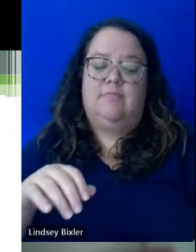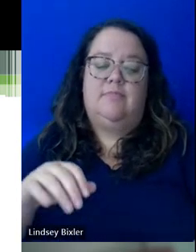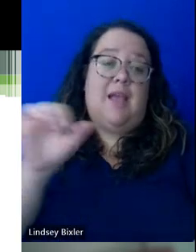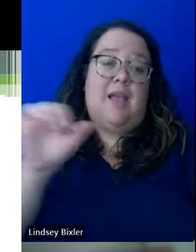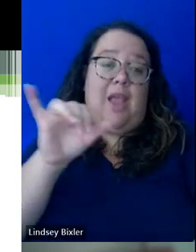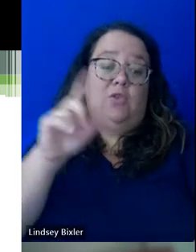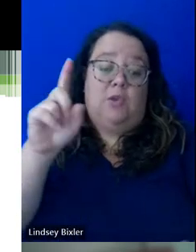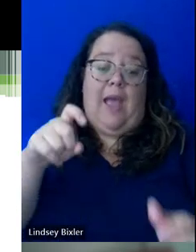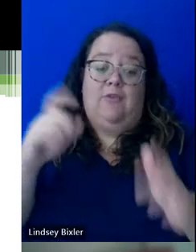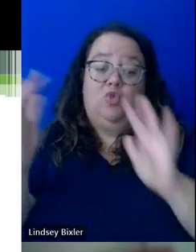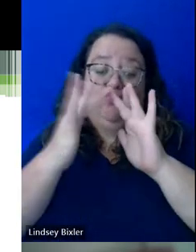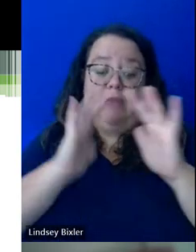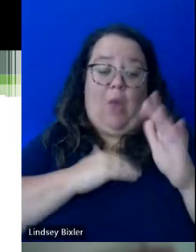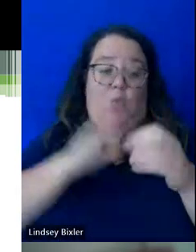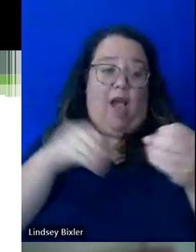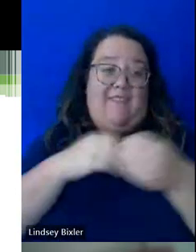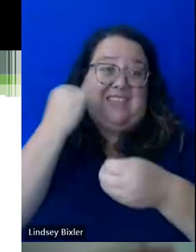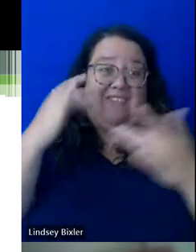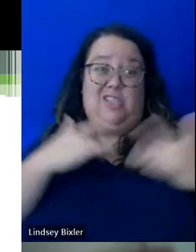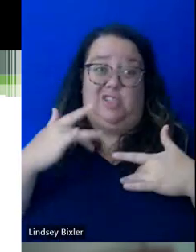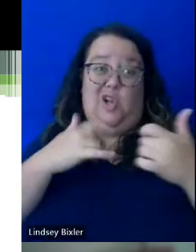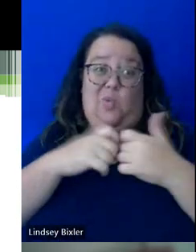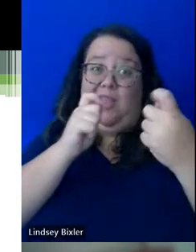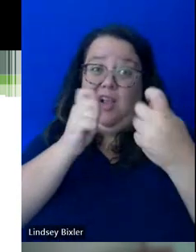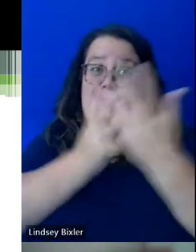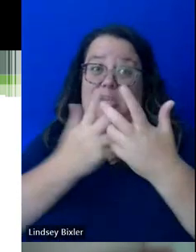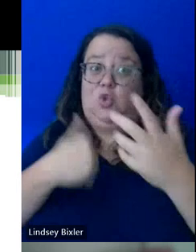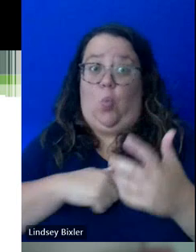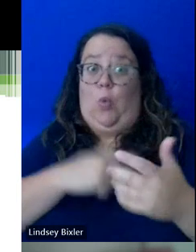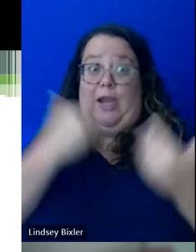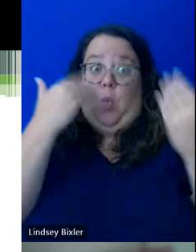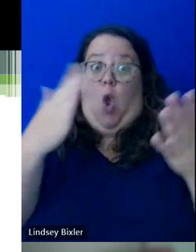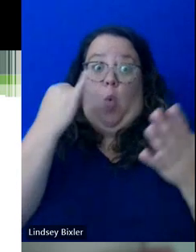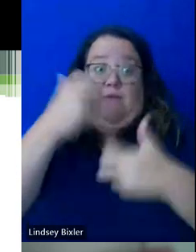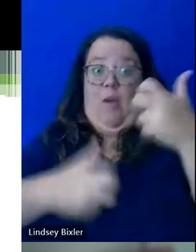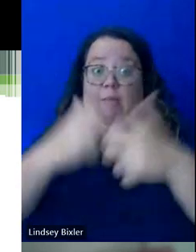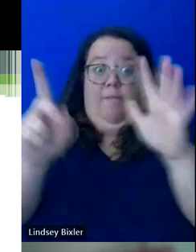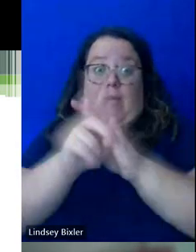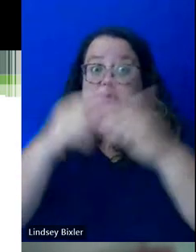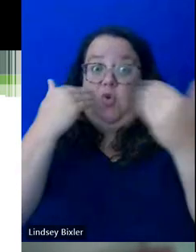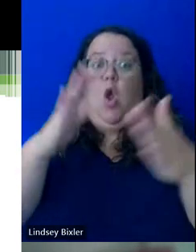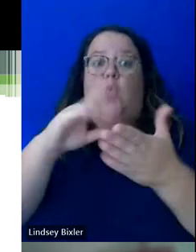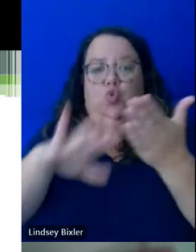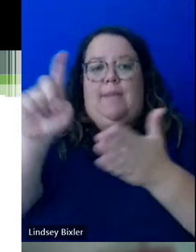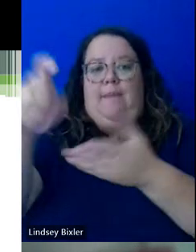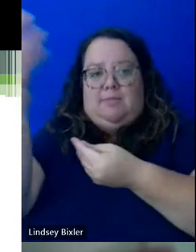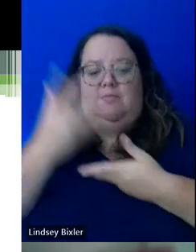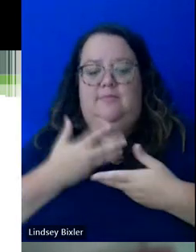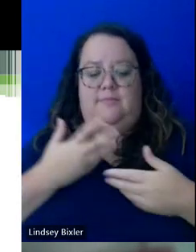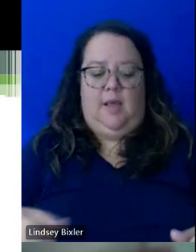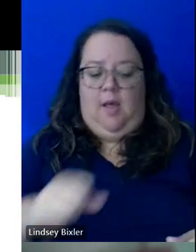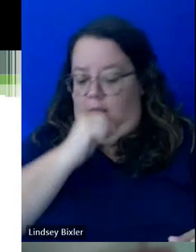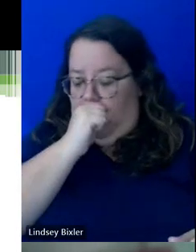office if they have a concern around accommodations, because generally we're not going to be aware if there is a problem unless a student does communicate that to us.